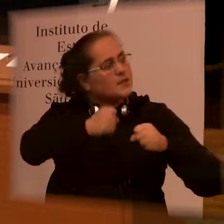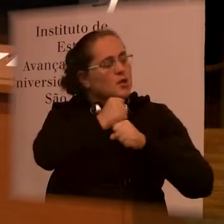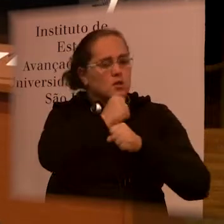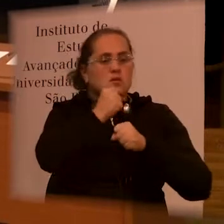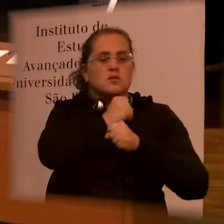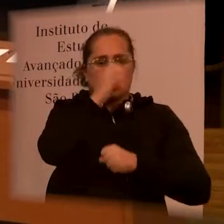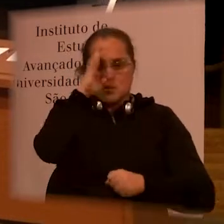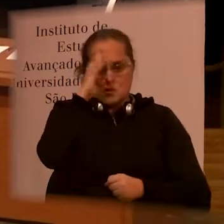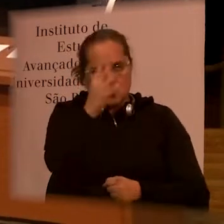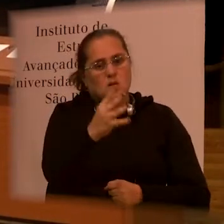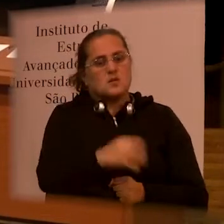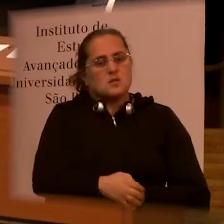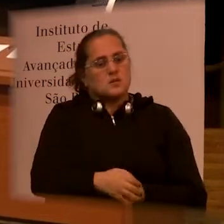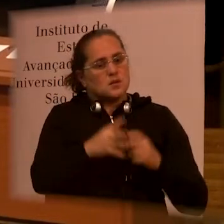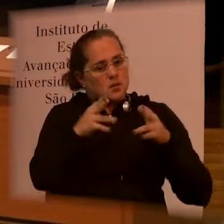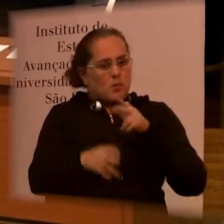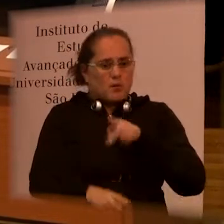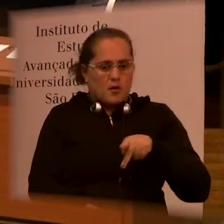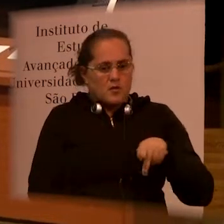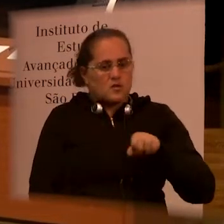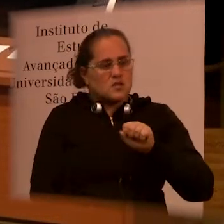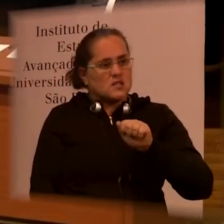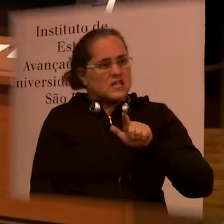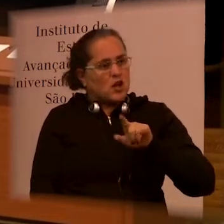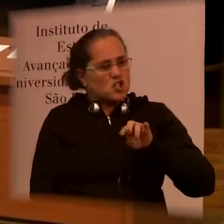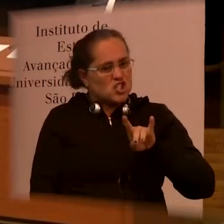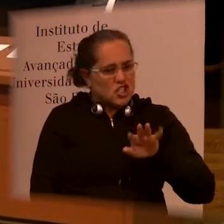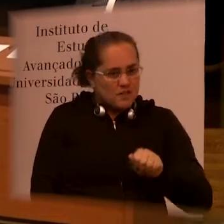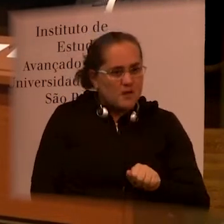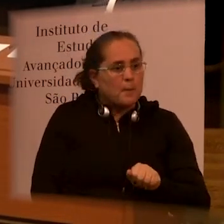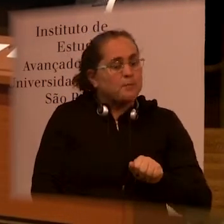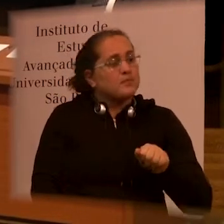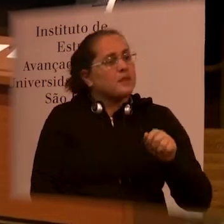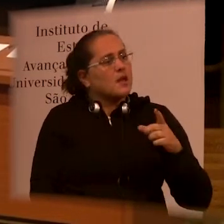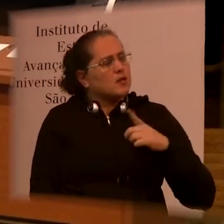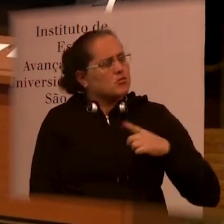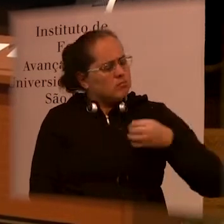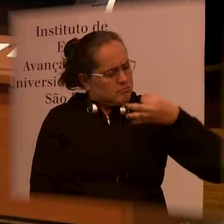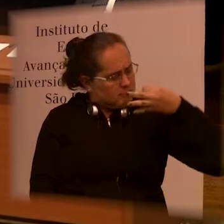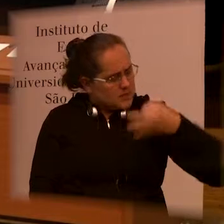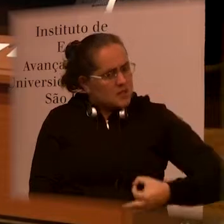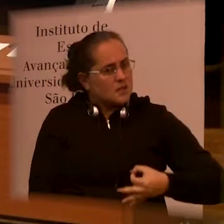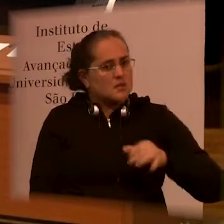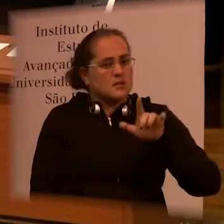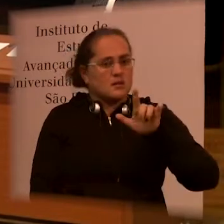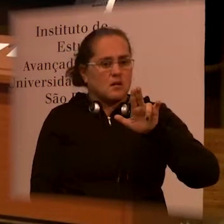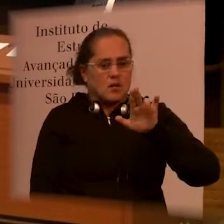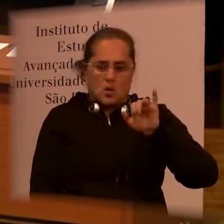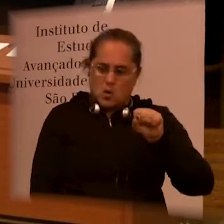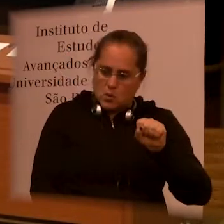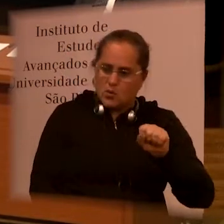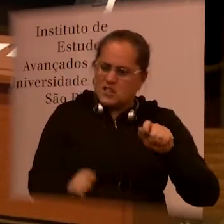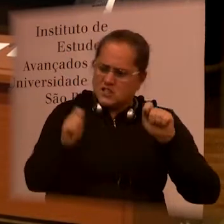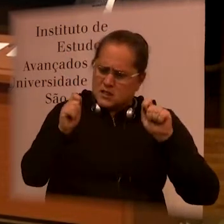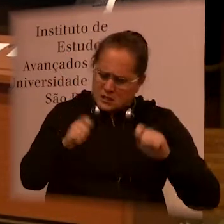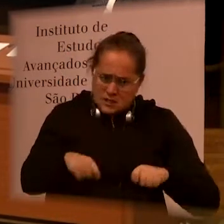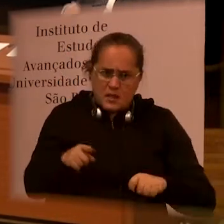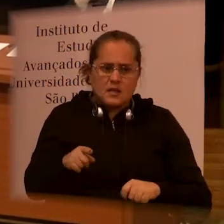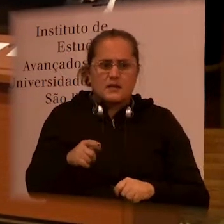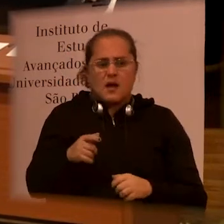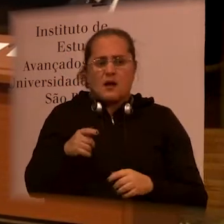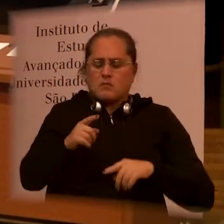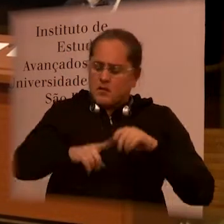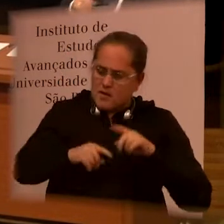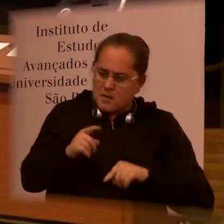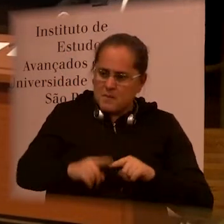good discussion and solutions, as Professor Saldiva said. And I am sure that the observatory could